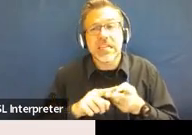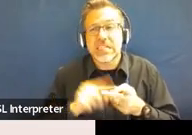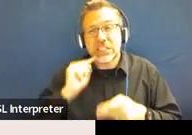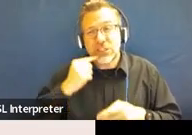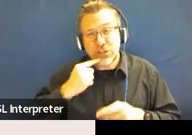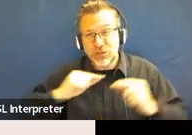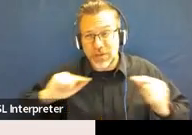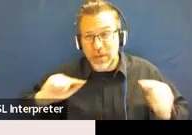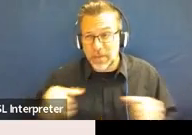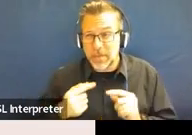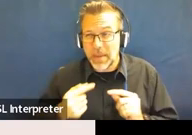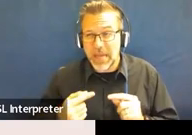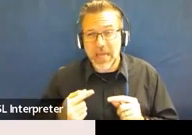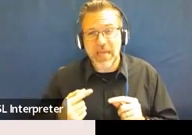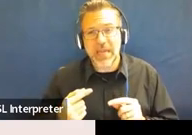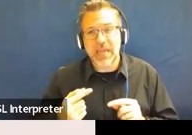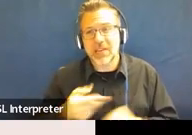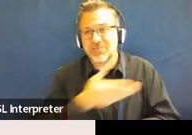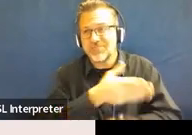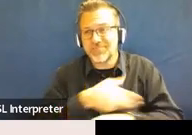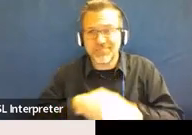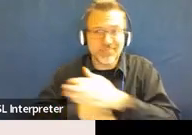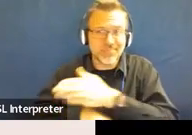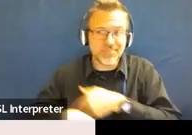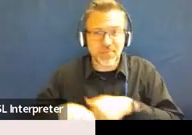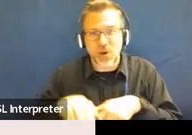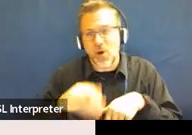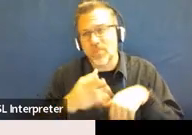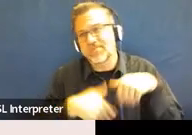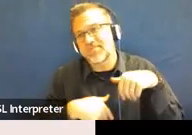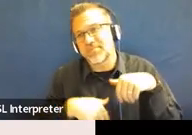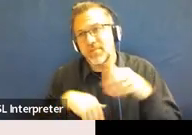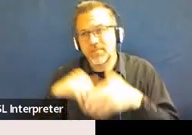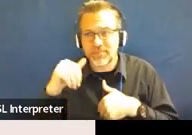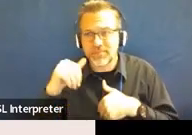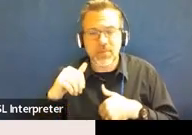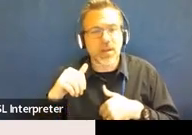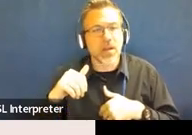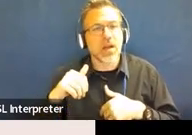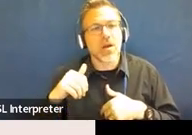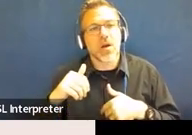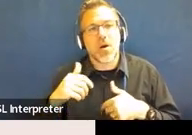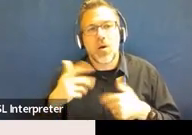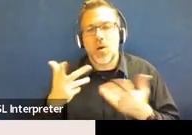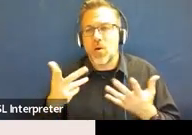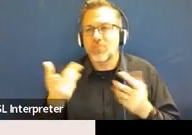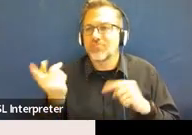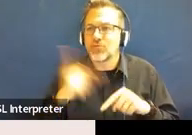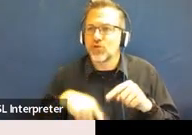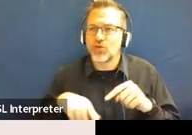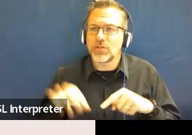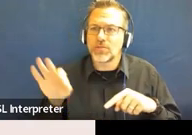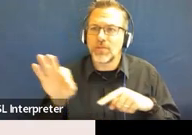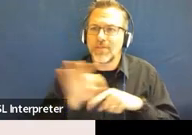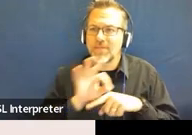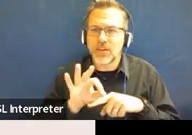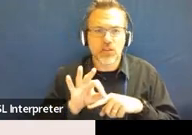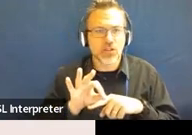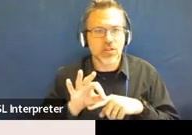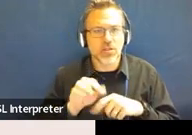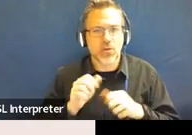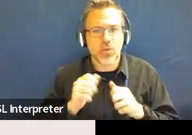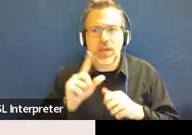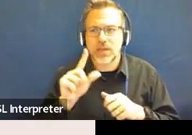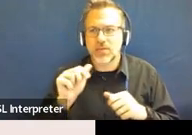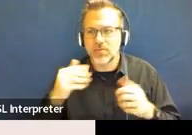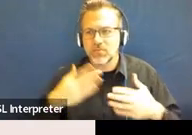protracted and obvious disfigurement or protracted loss or impairment of the function of a bodily member, organ